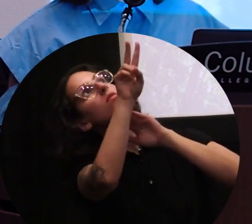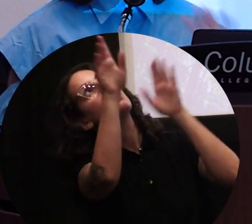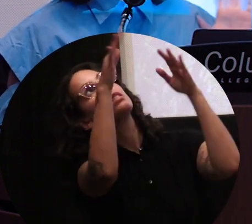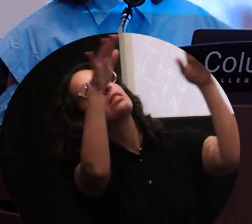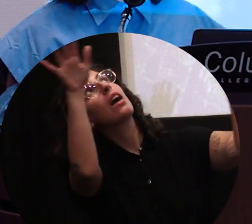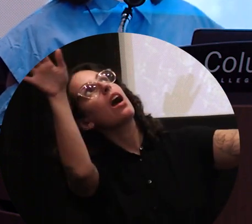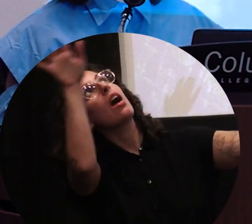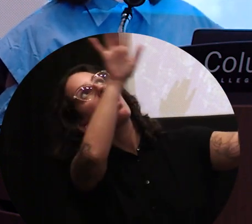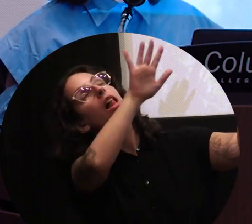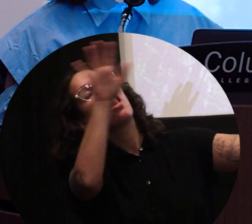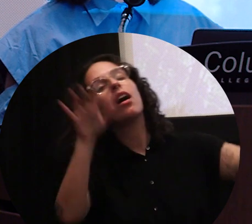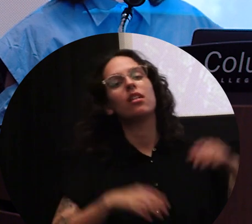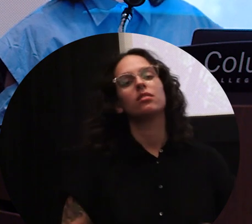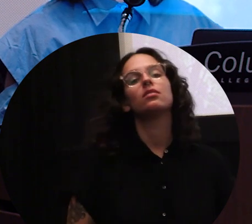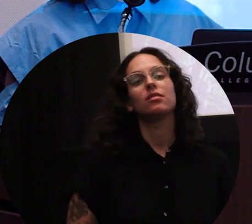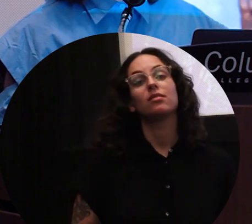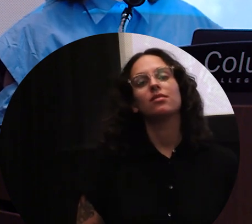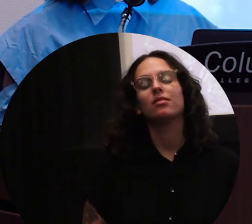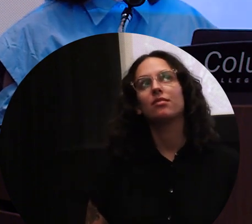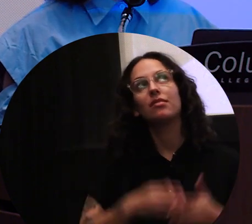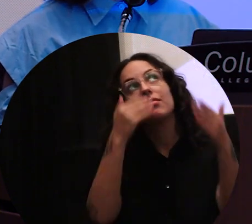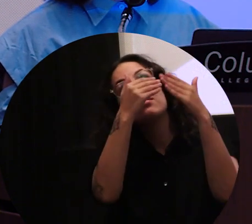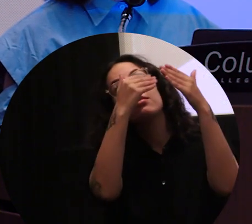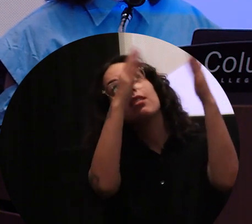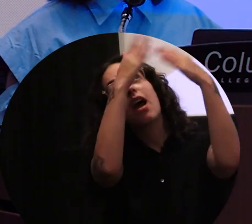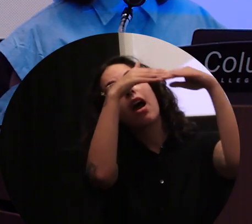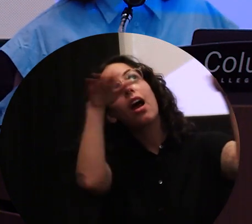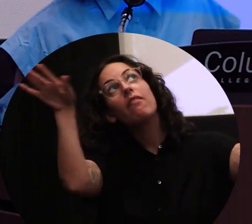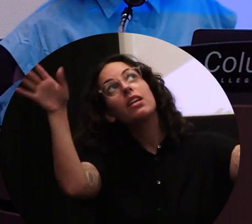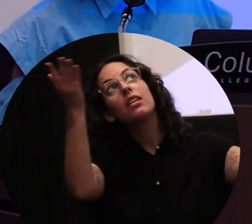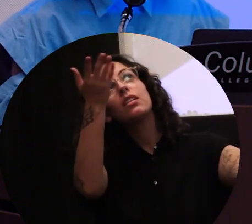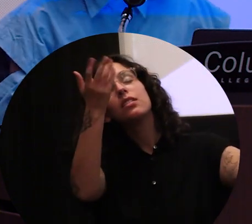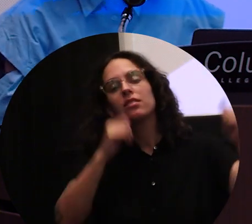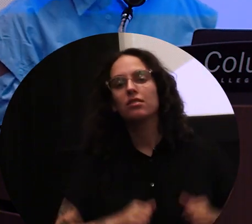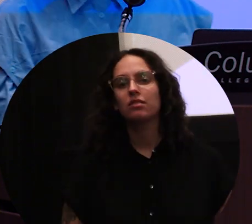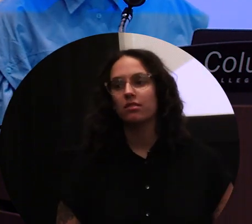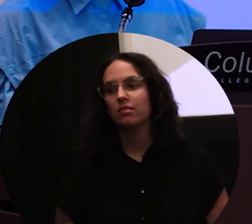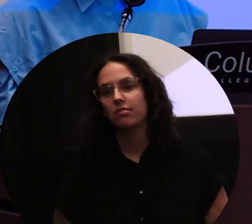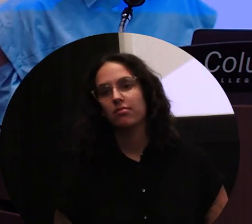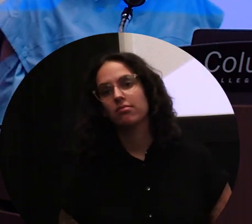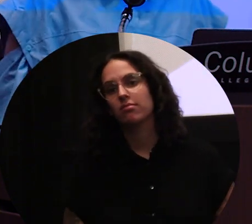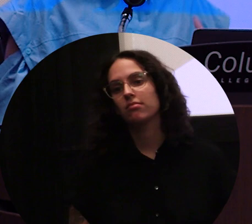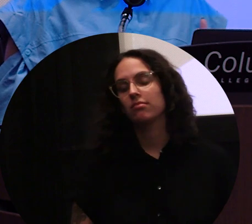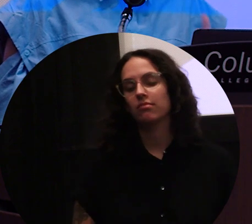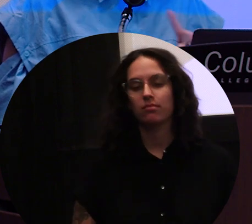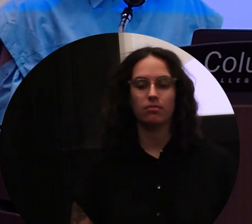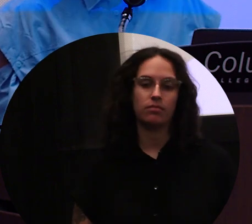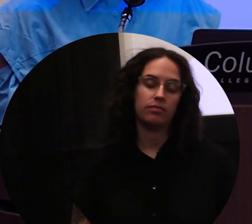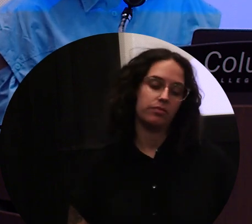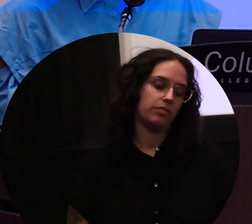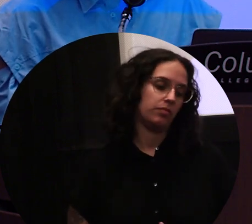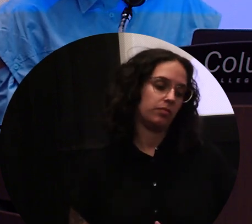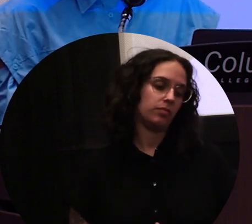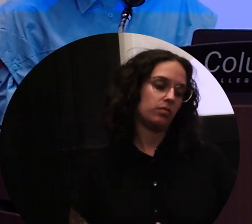And yeah, looking up into towards heaven. There's another viewpoint of the piece. So